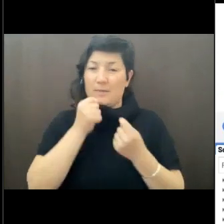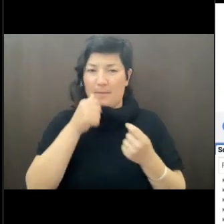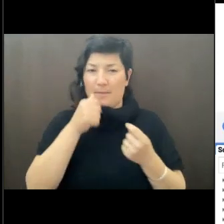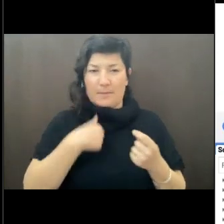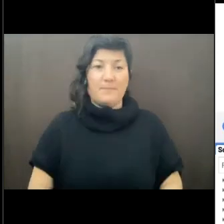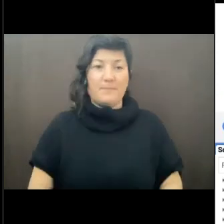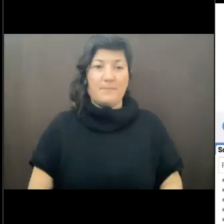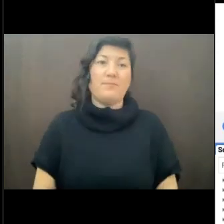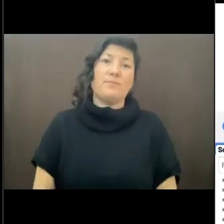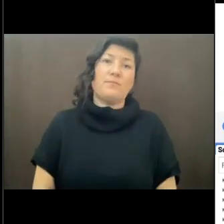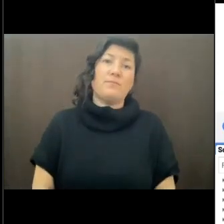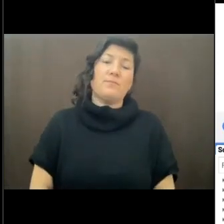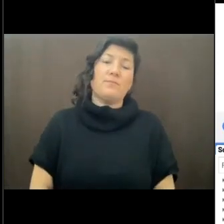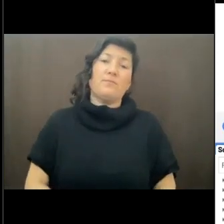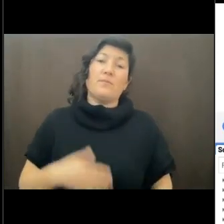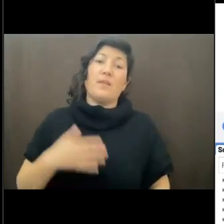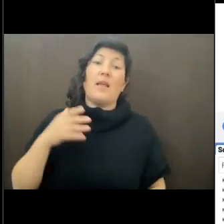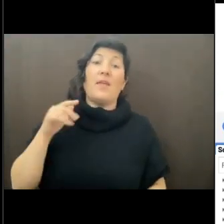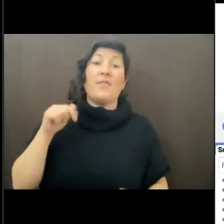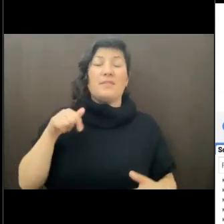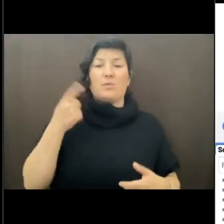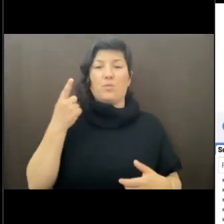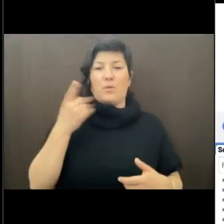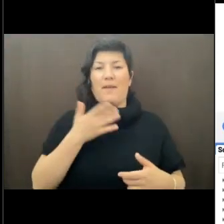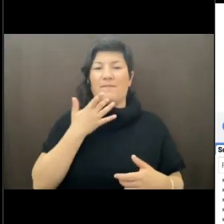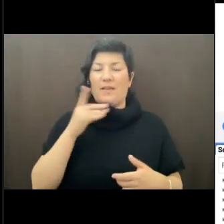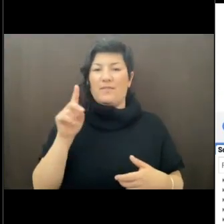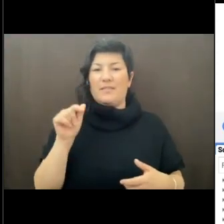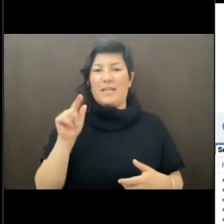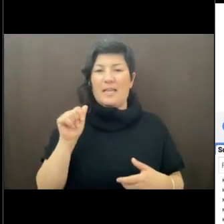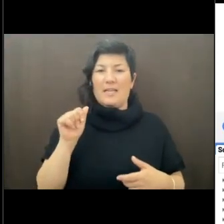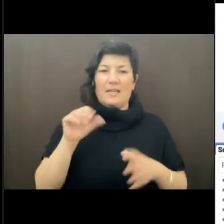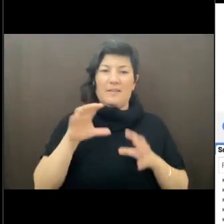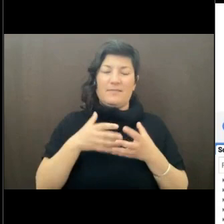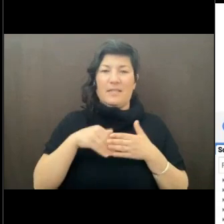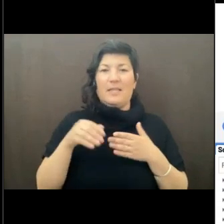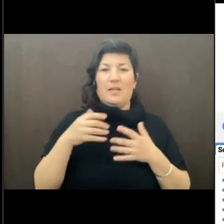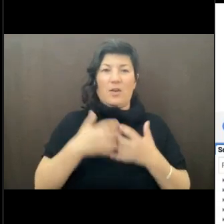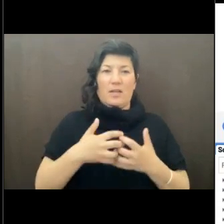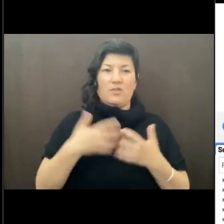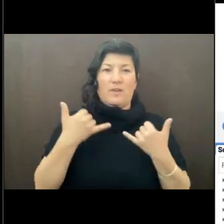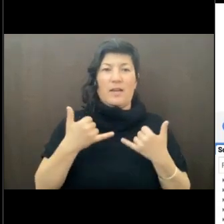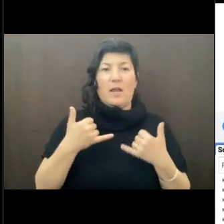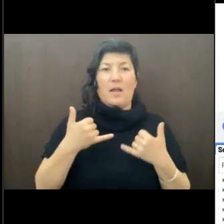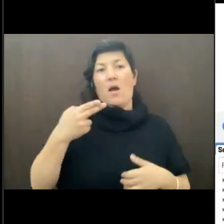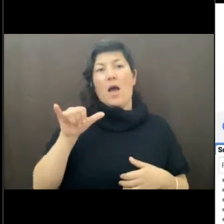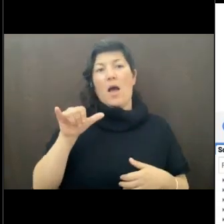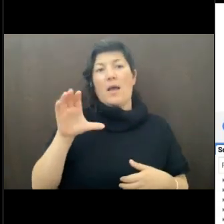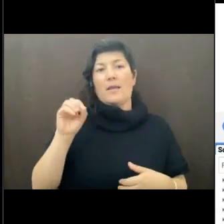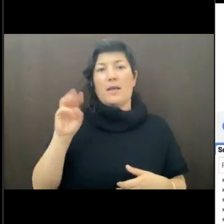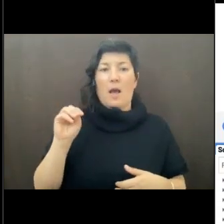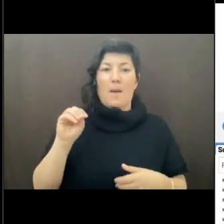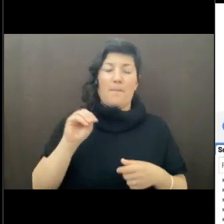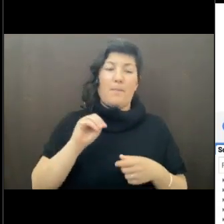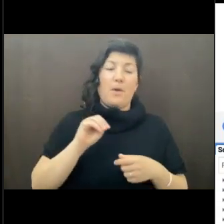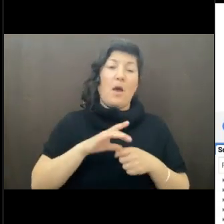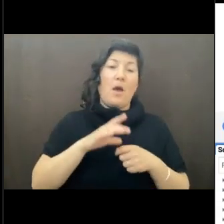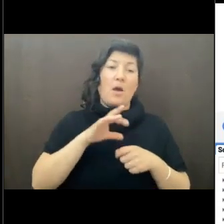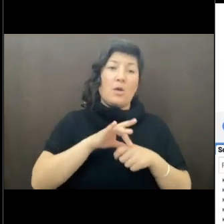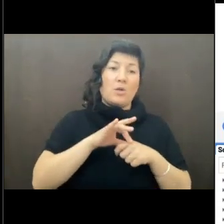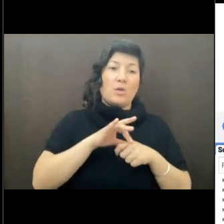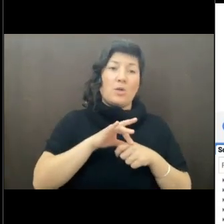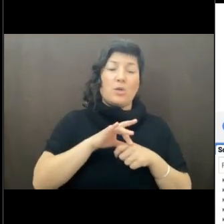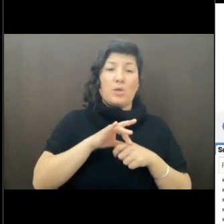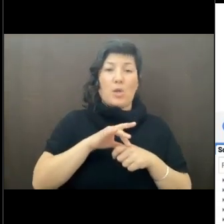And this is one of my favorite datasets in Earth Engine right now. This is the HICOM Global Ocean Model. It's 40 layers of temperature, salinity, and velocity.